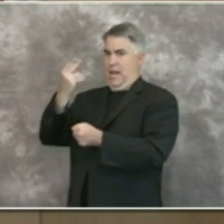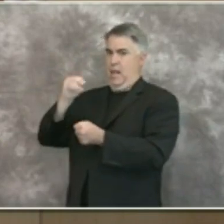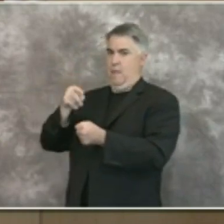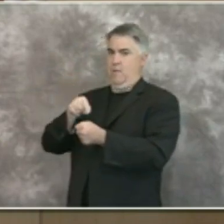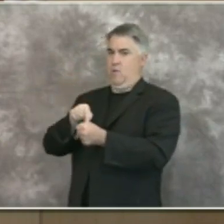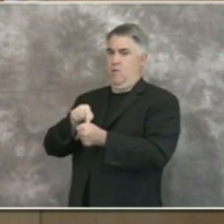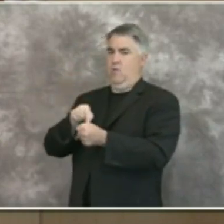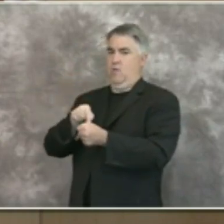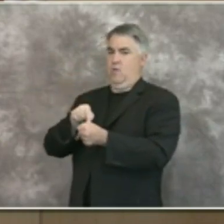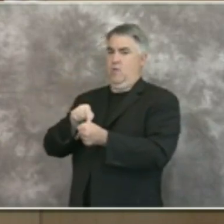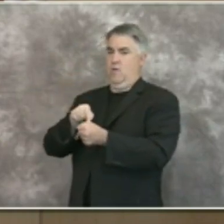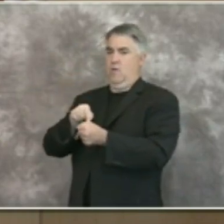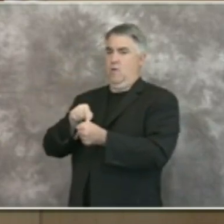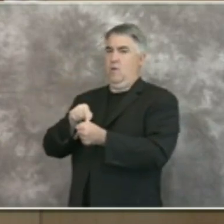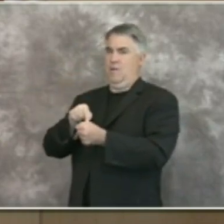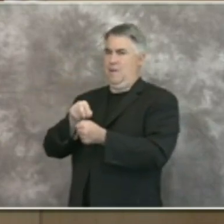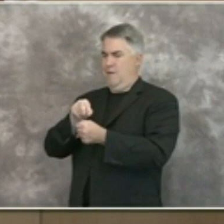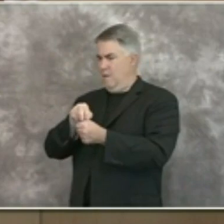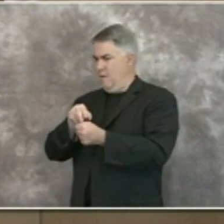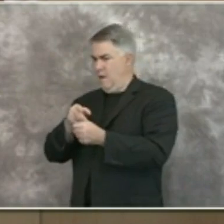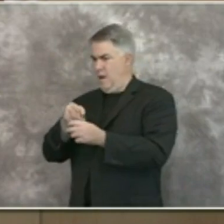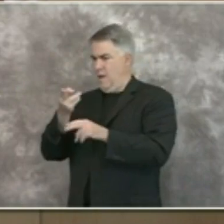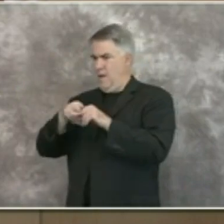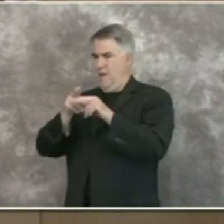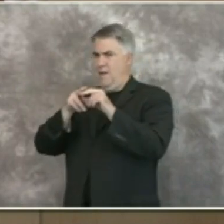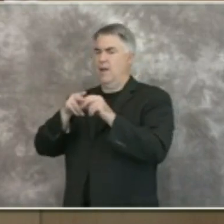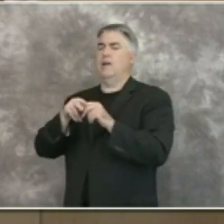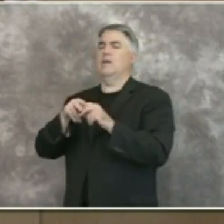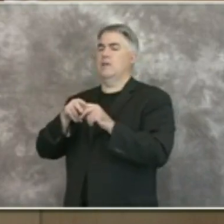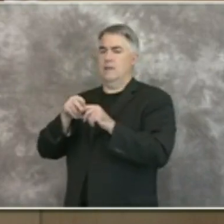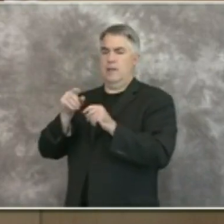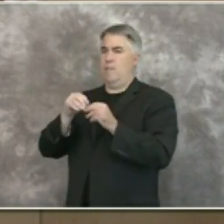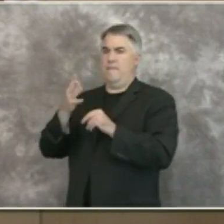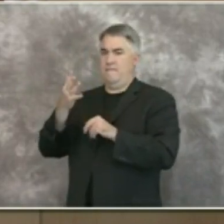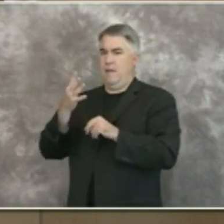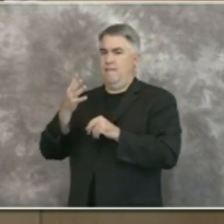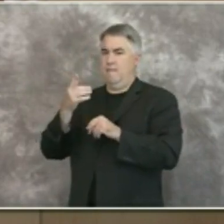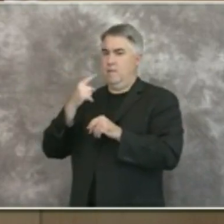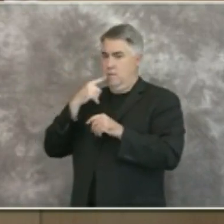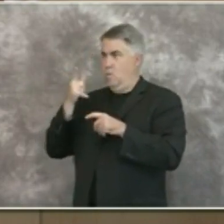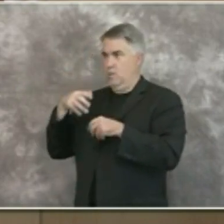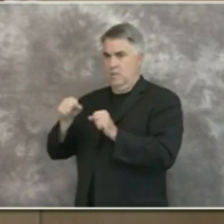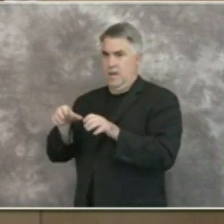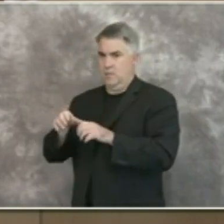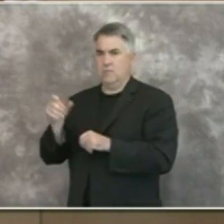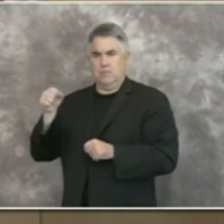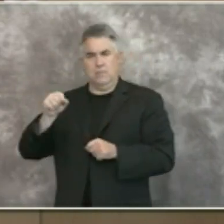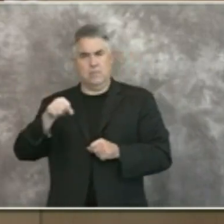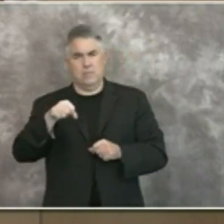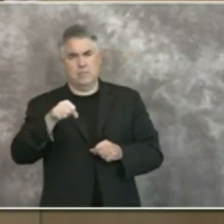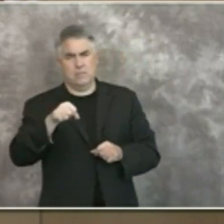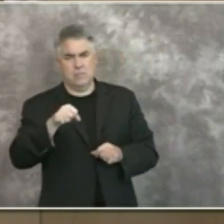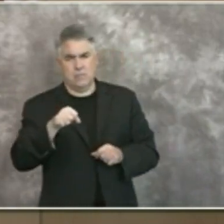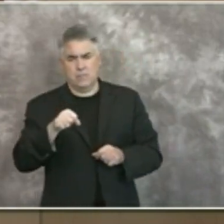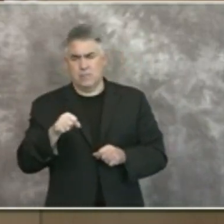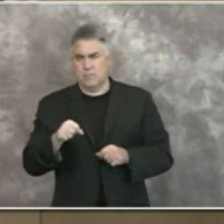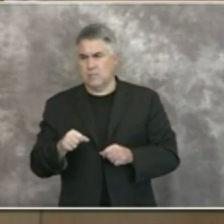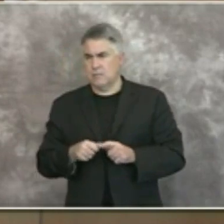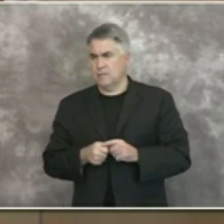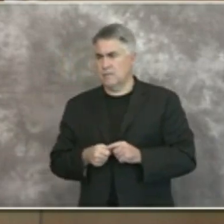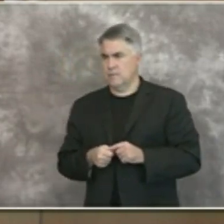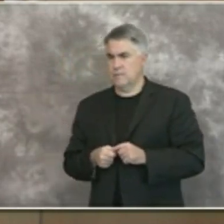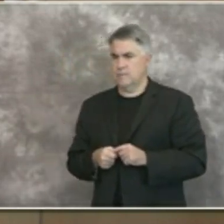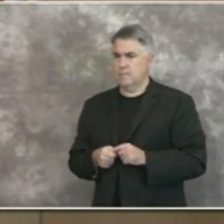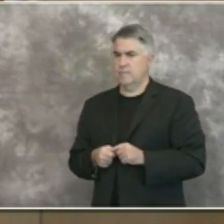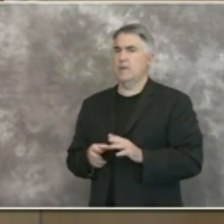thing is really concerning you could still take action uh absolutely absolutely got it okay